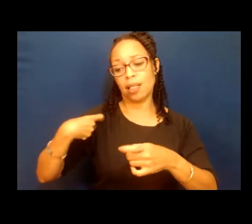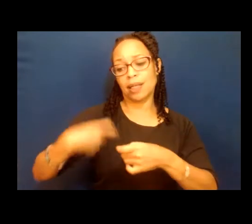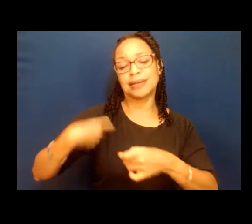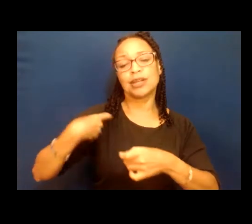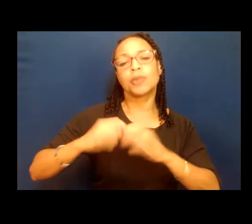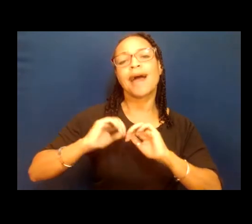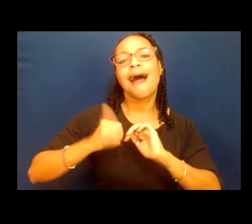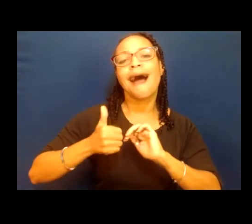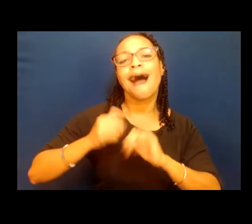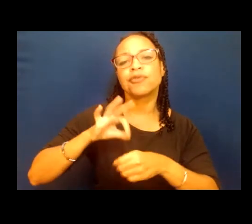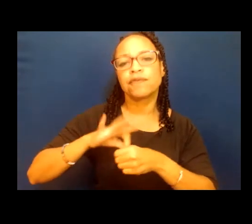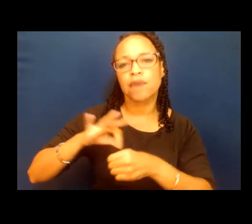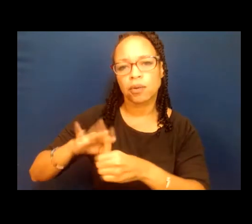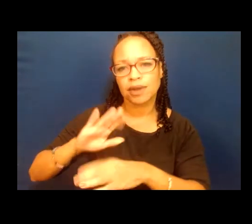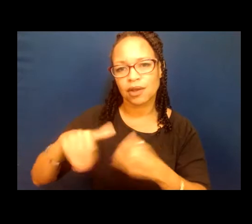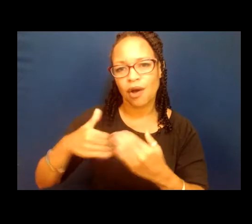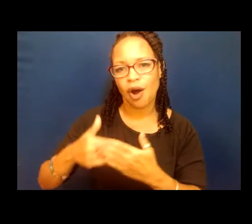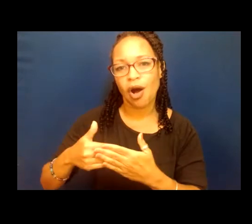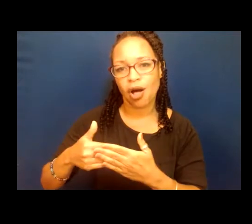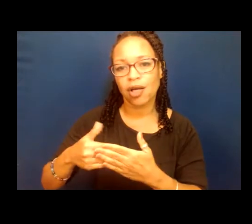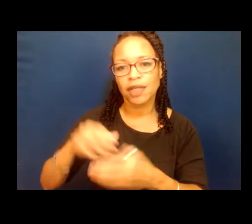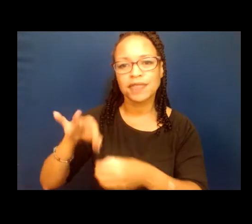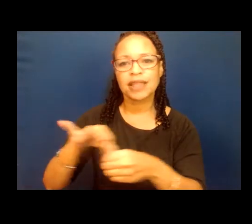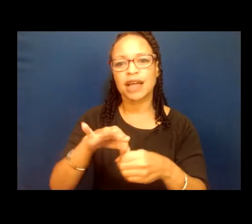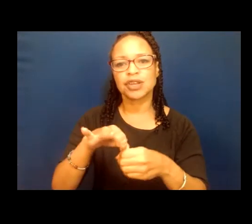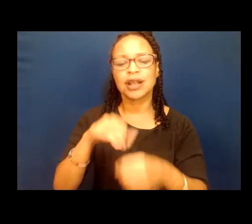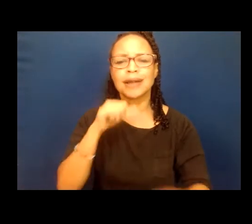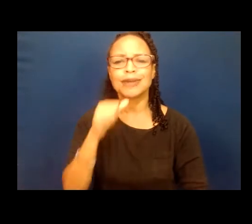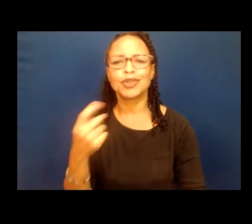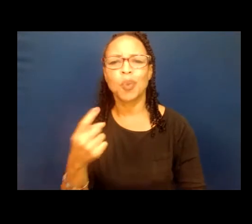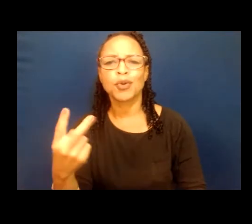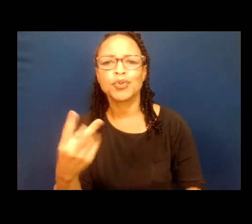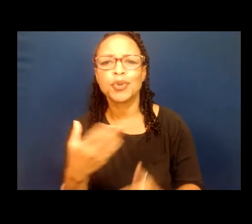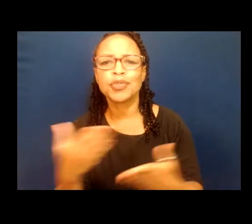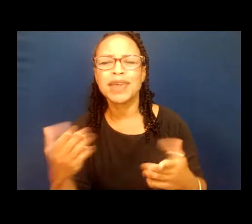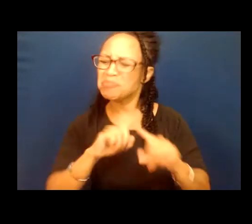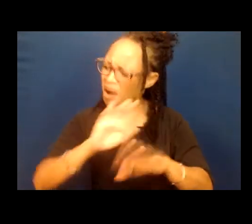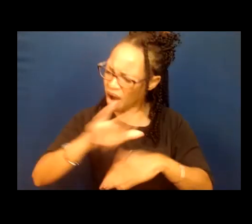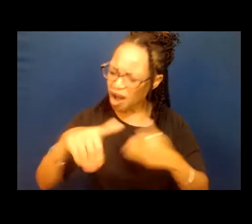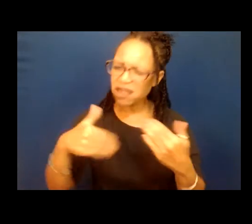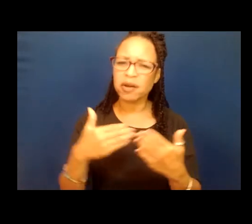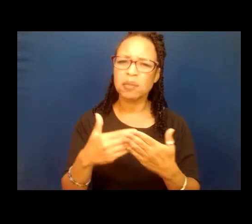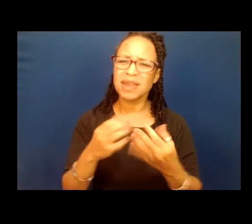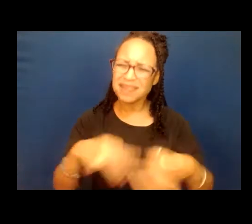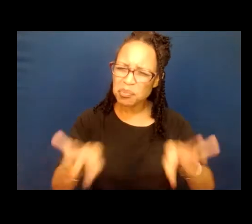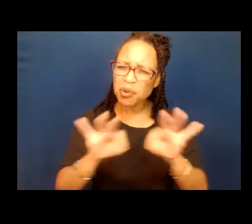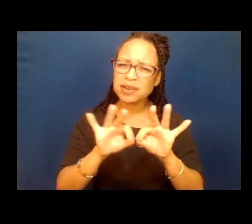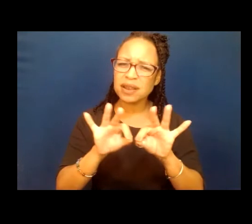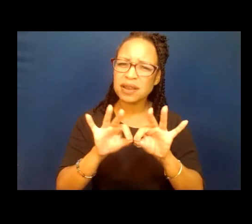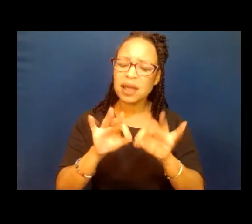elección, no solamente una o dos, sino que cada elección es crucial. Y tenemos que asegurarnos que